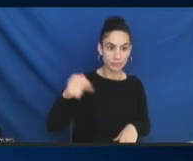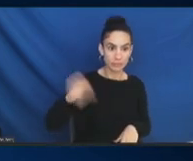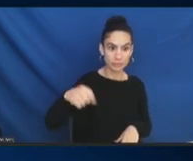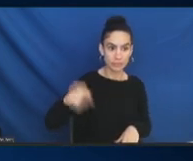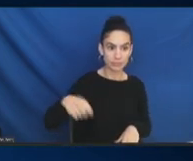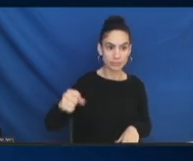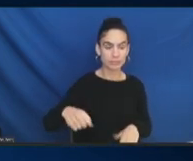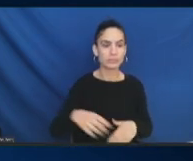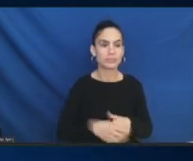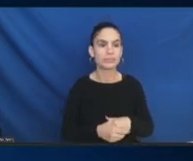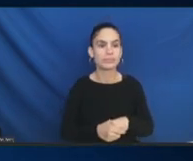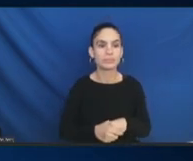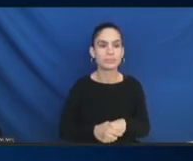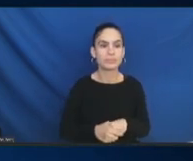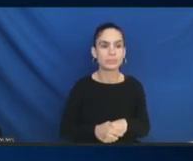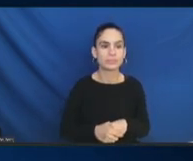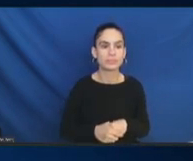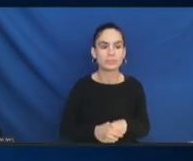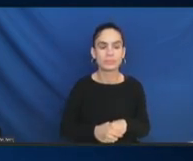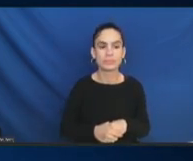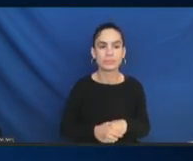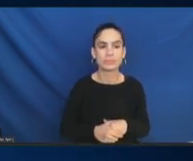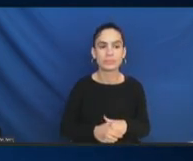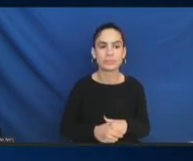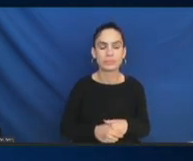Ajay, and do we want language access?